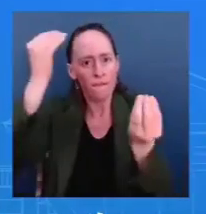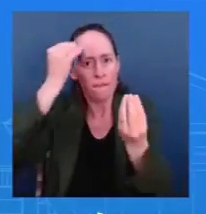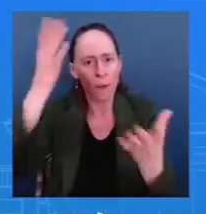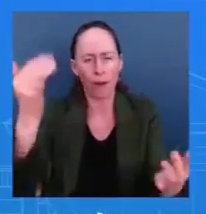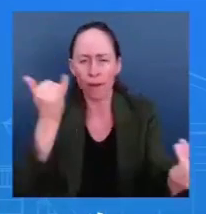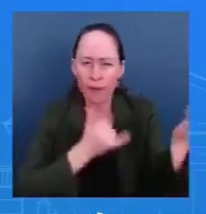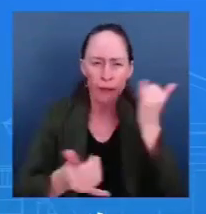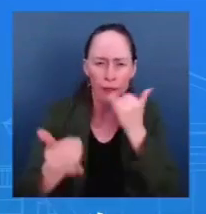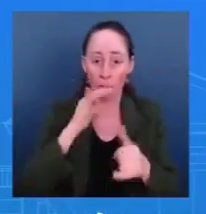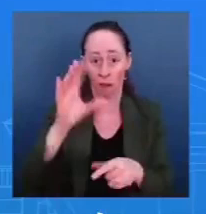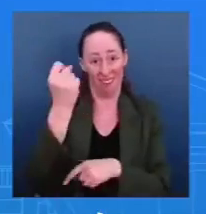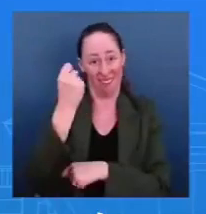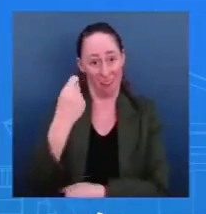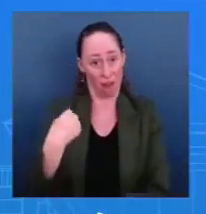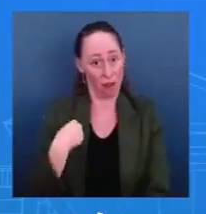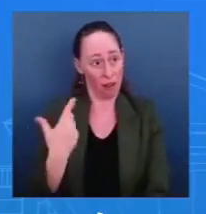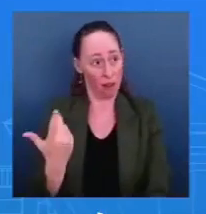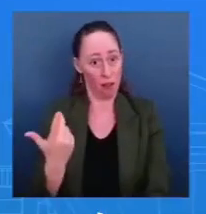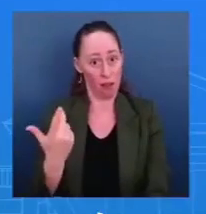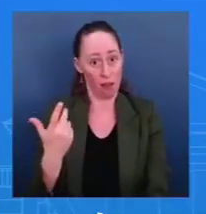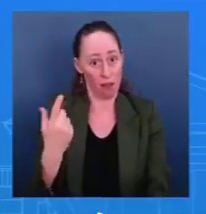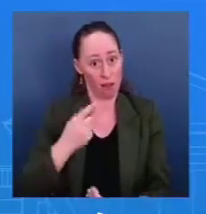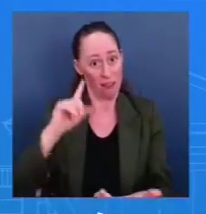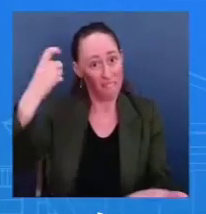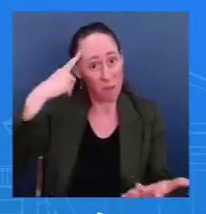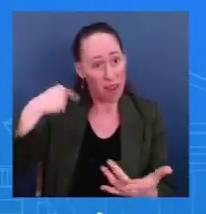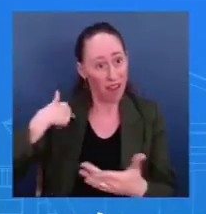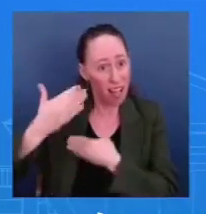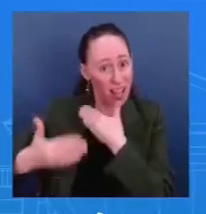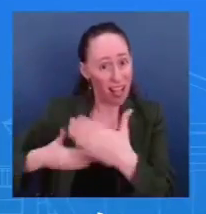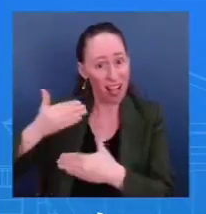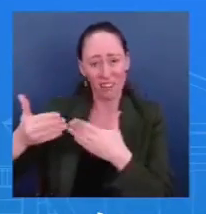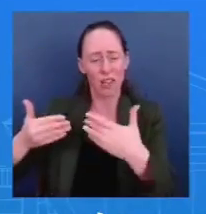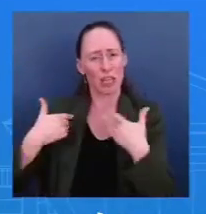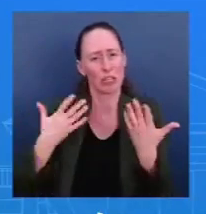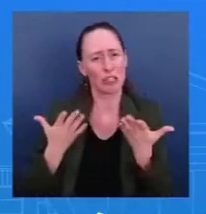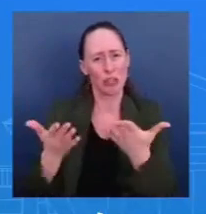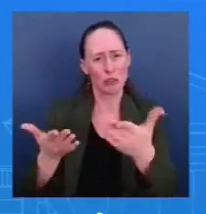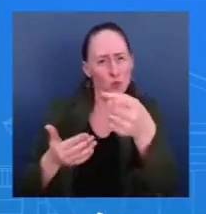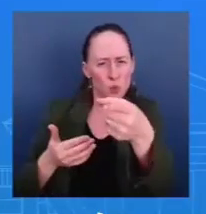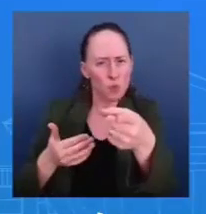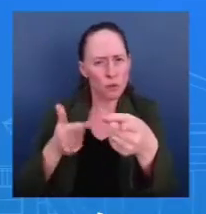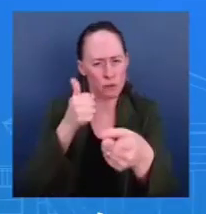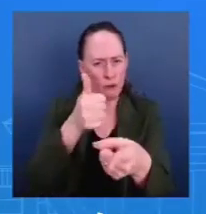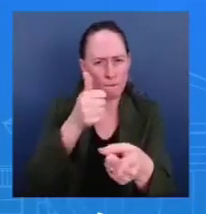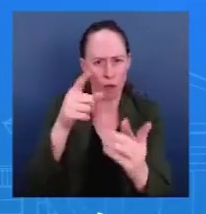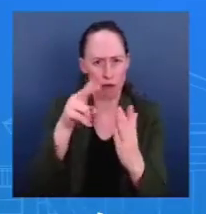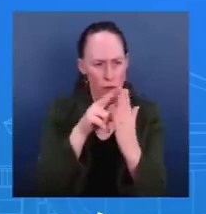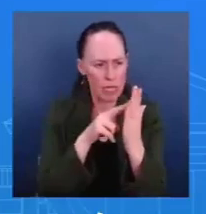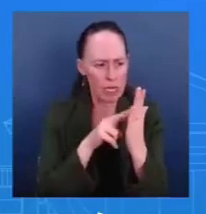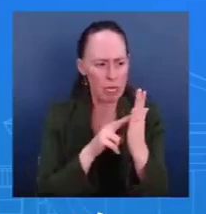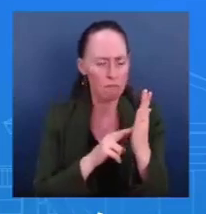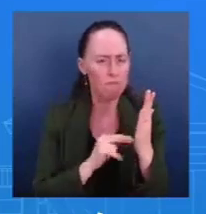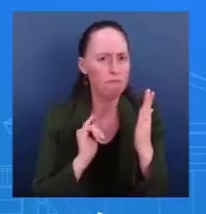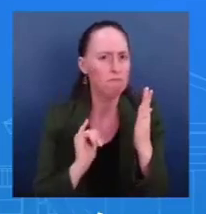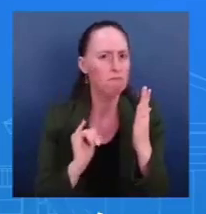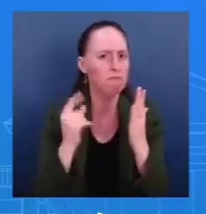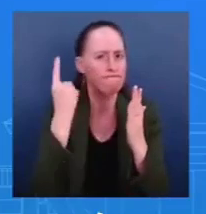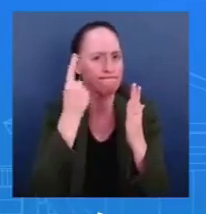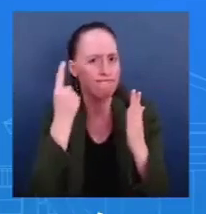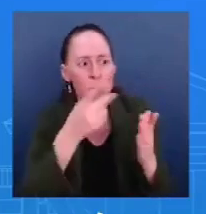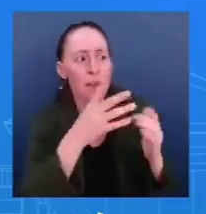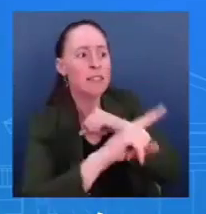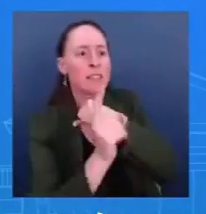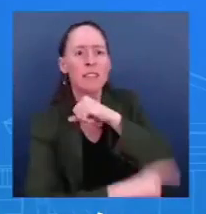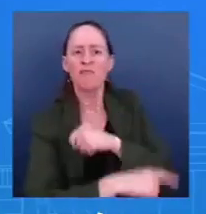Americans to read through the indictment today. Study the sanctions and the designations that we announced. All of it's online. All of it is readily available to